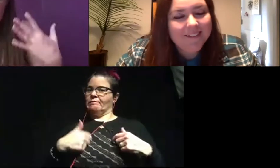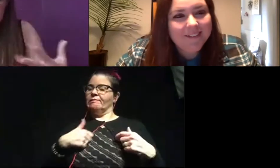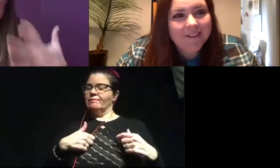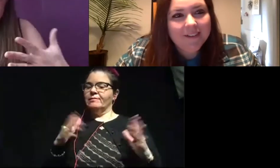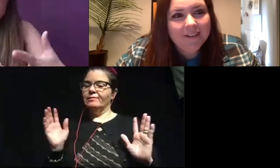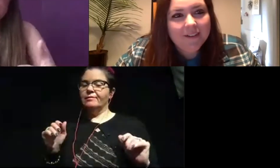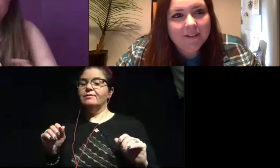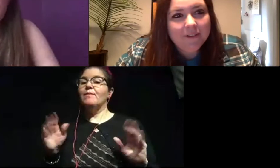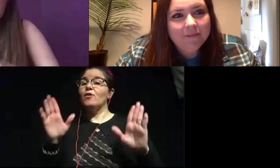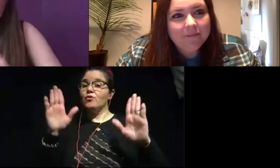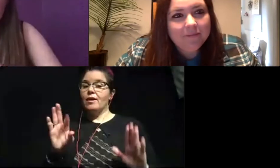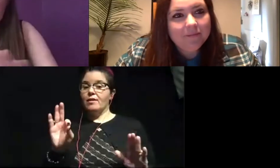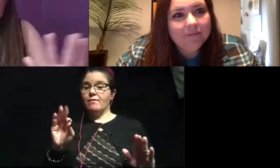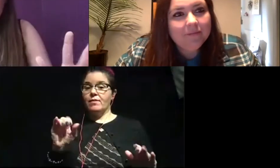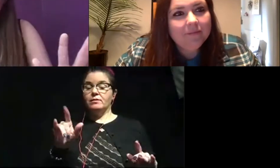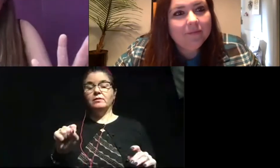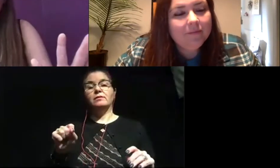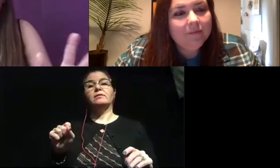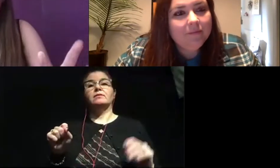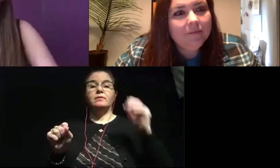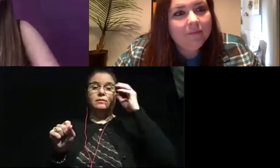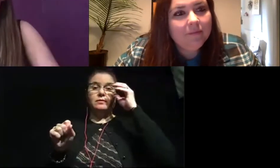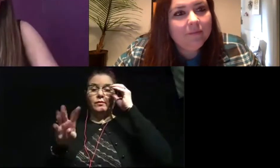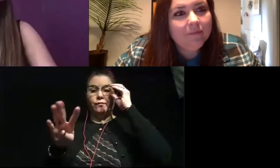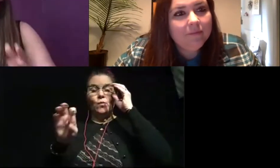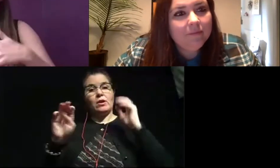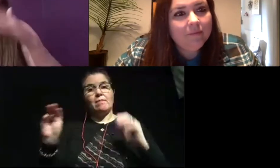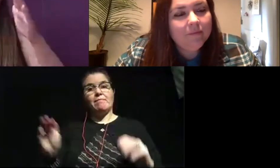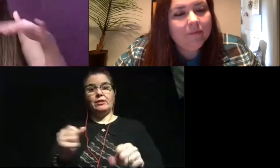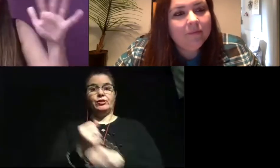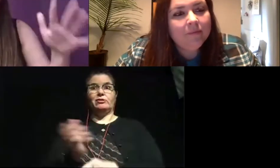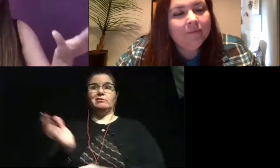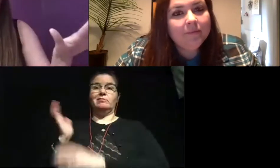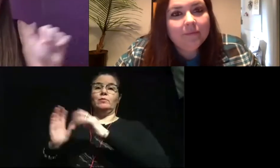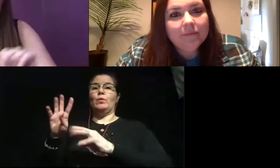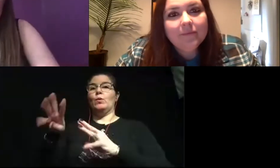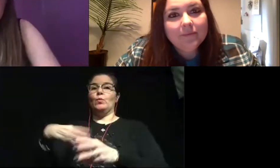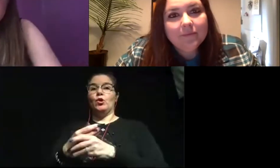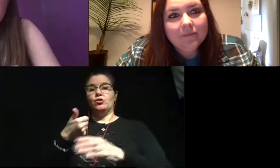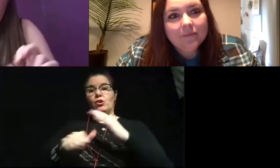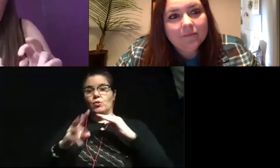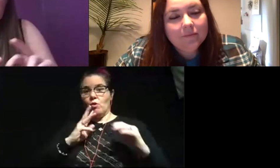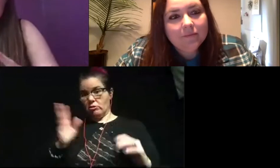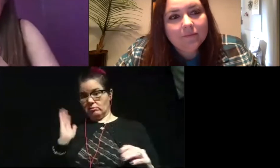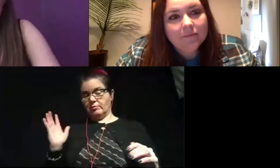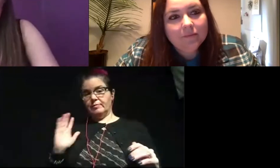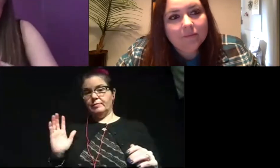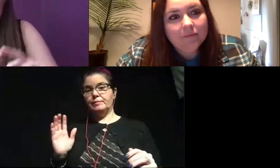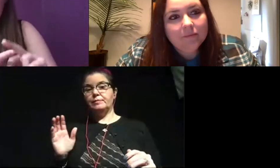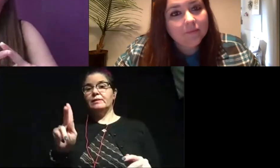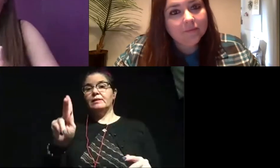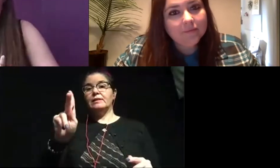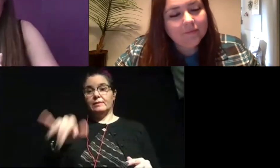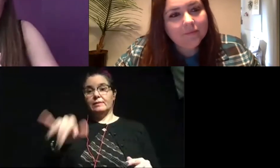great fossils from 400 million years ago, from when the world was underwater, pretty much are in Kentucky